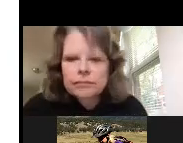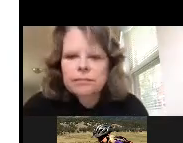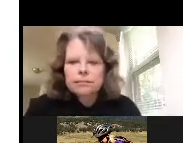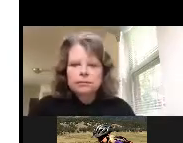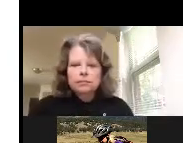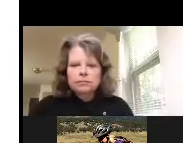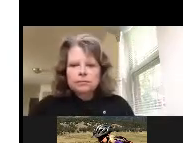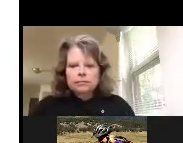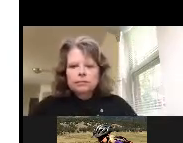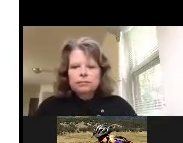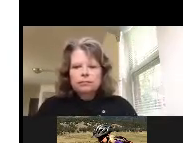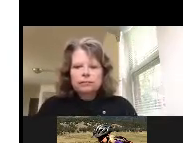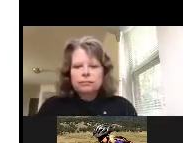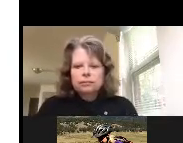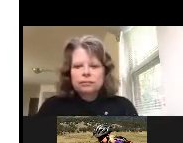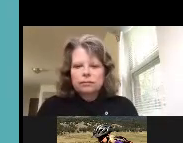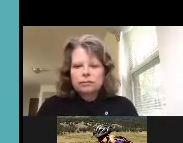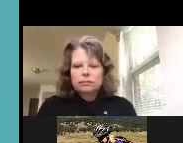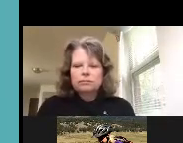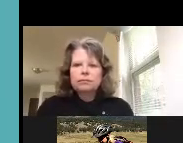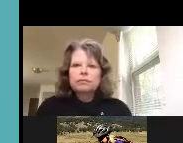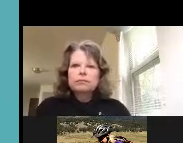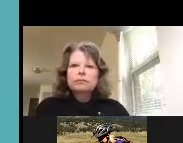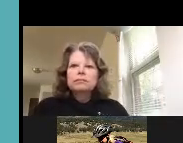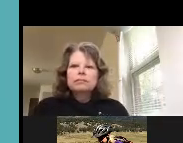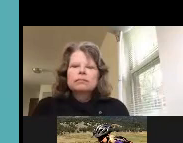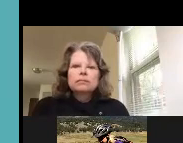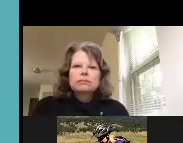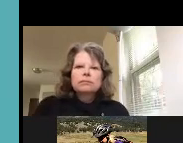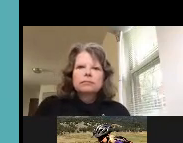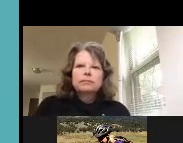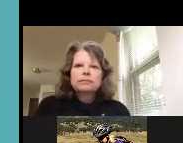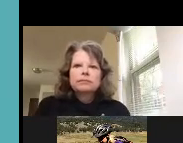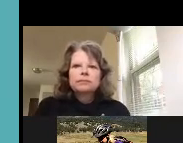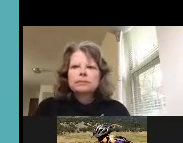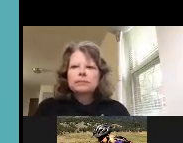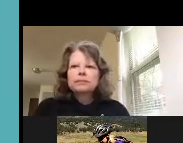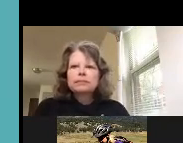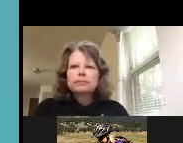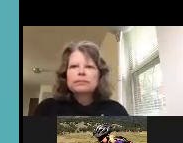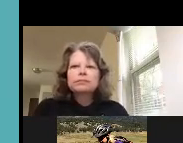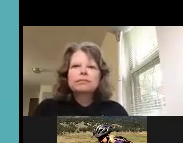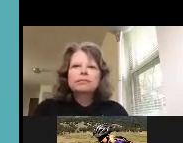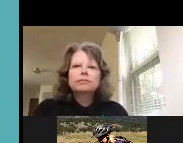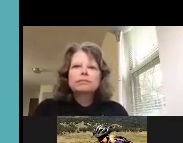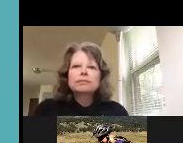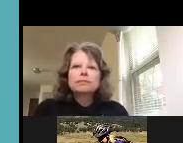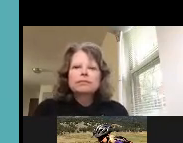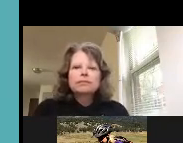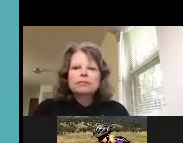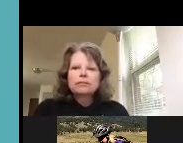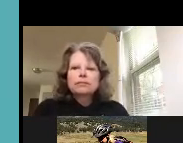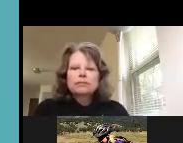Alright, continuing with the Center for Deafblind Persons, we at the Center